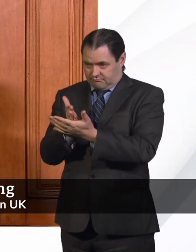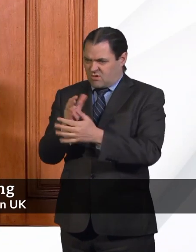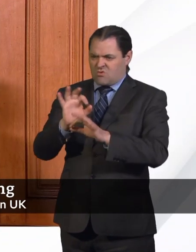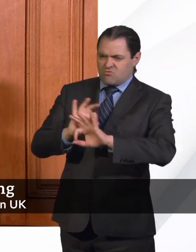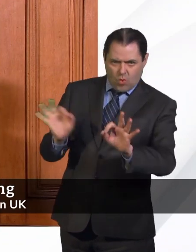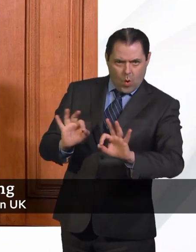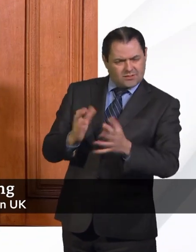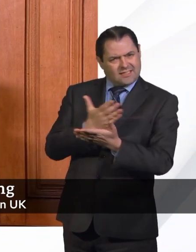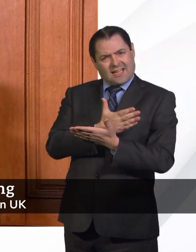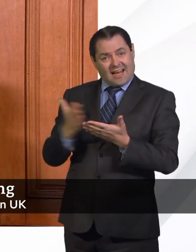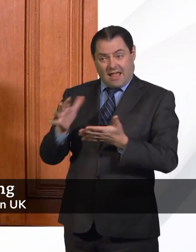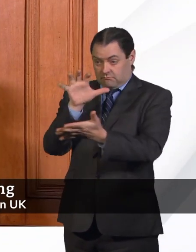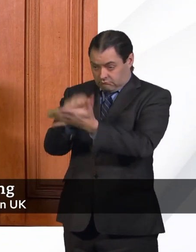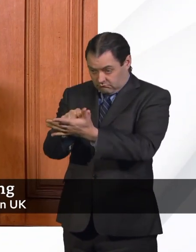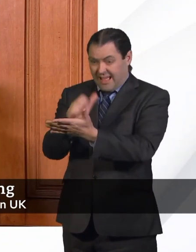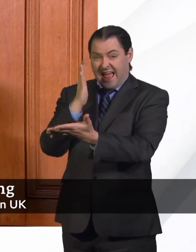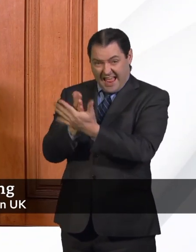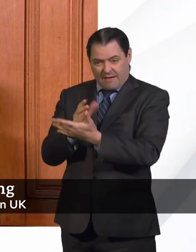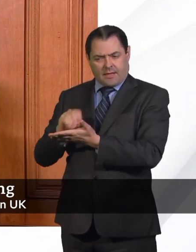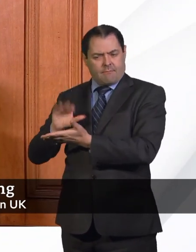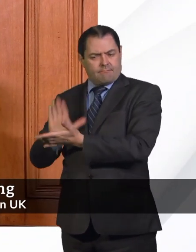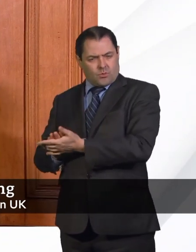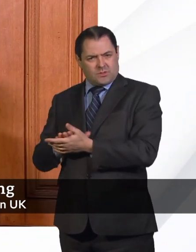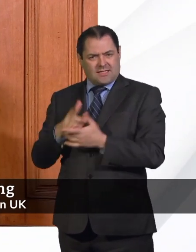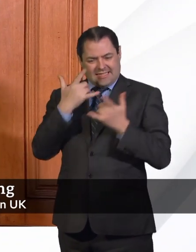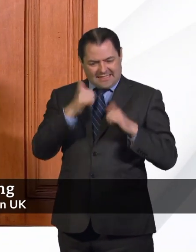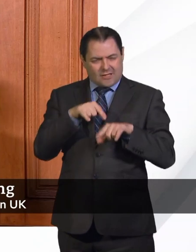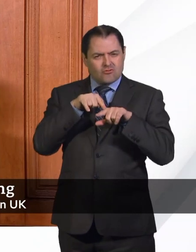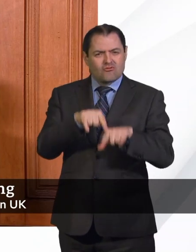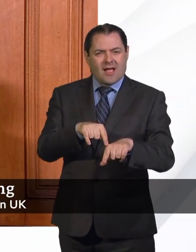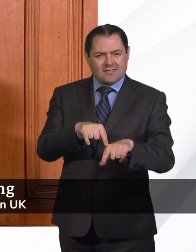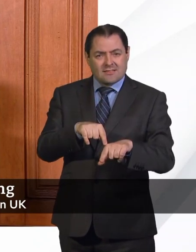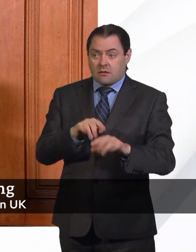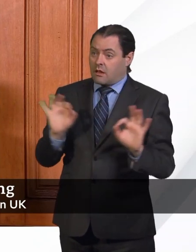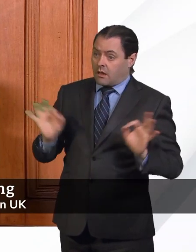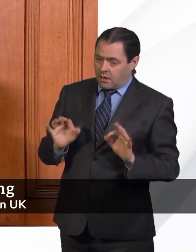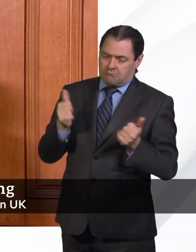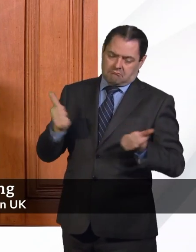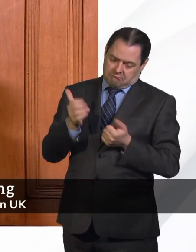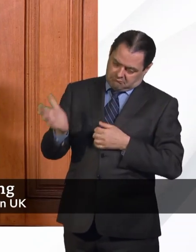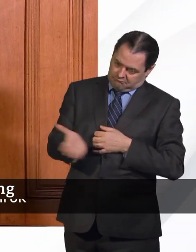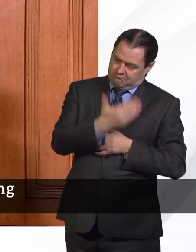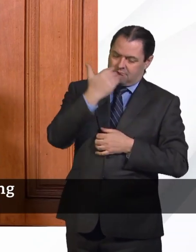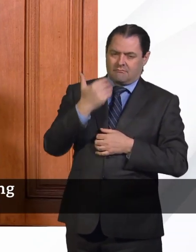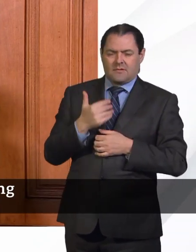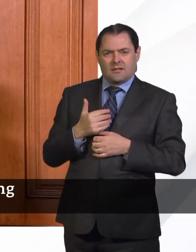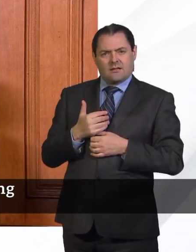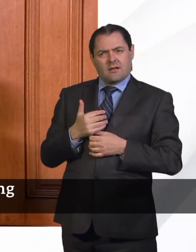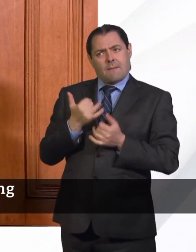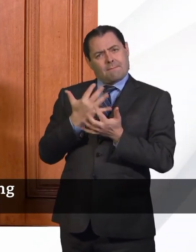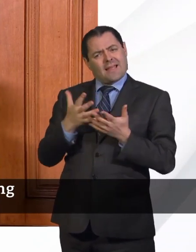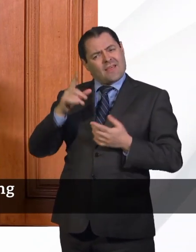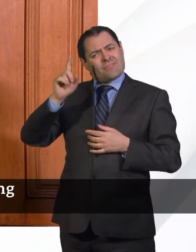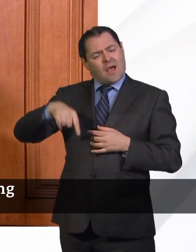positive, they can be entered into the test and trace programme. And I should say, actually, we were asked yesterday a bit about some of the statistics, but there are thousands of